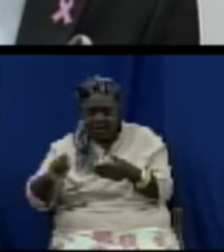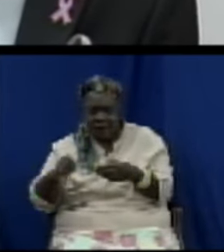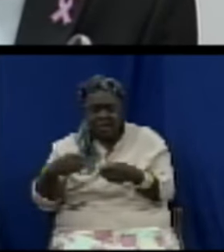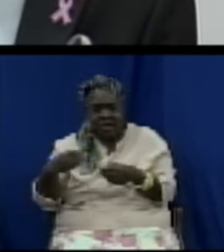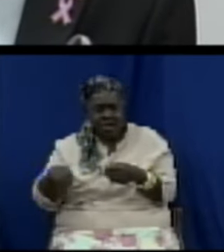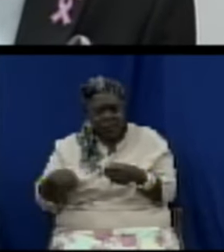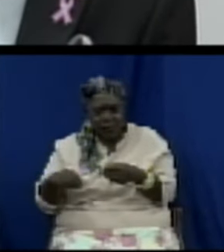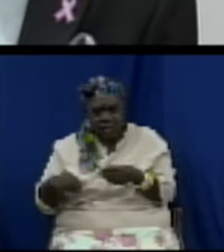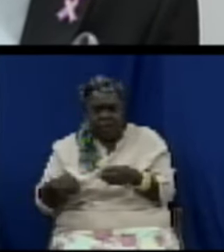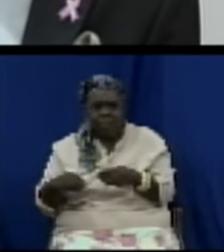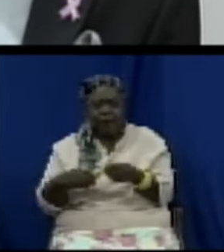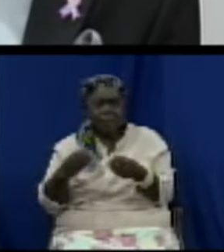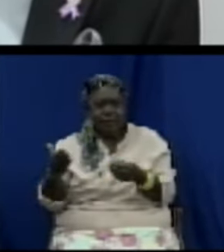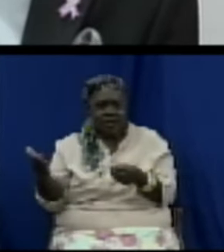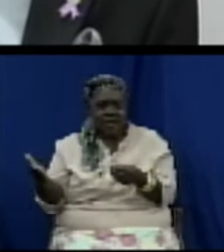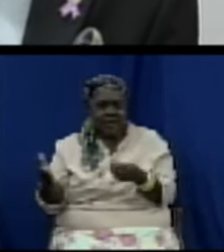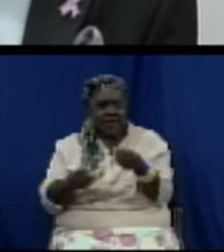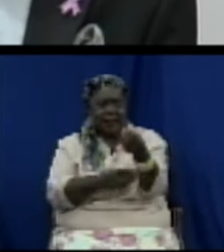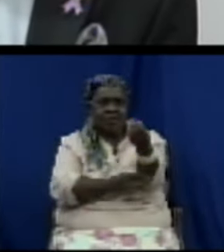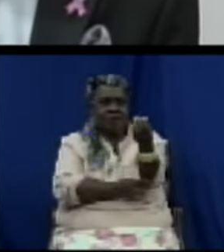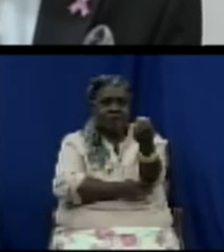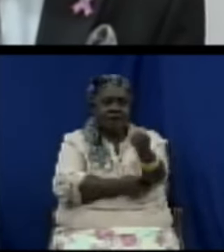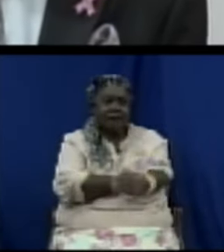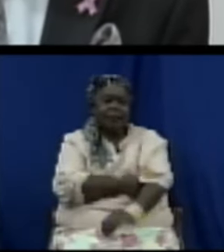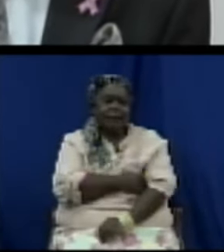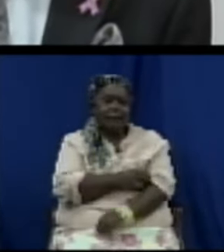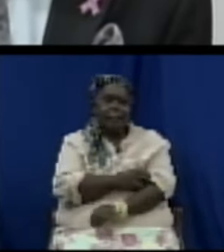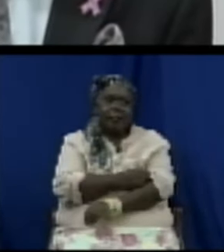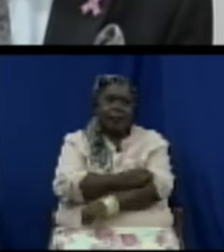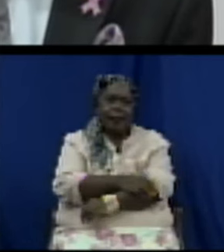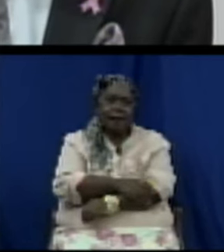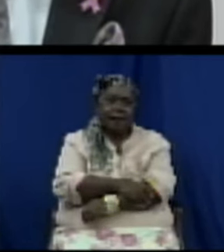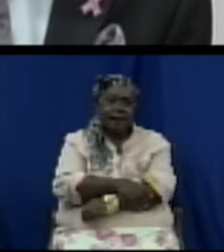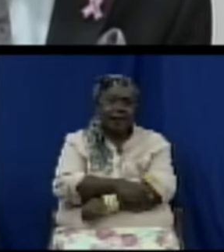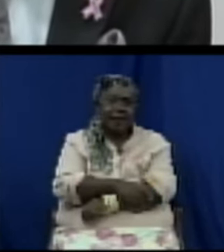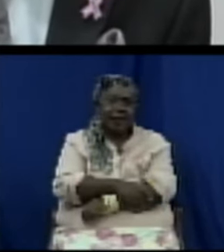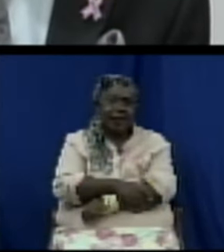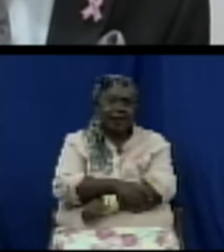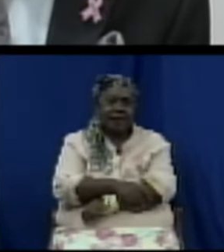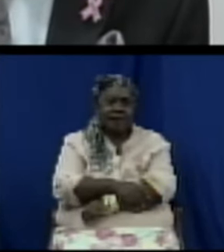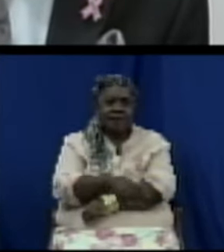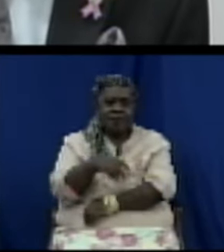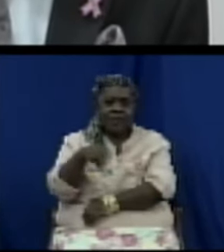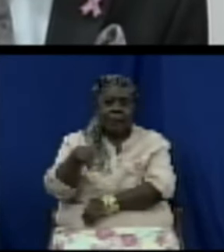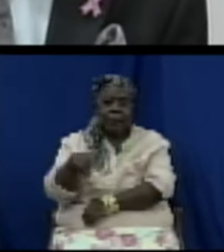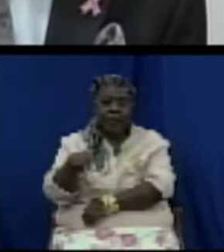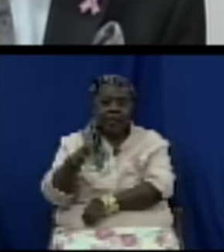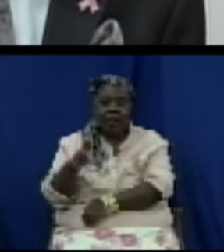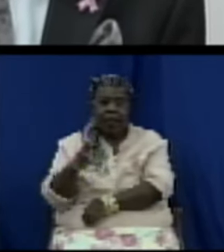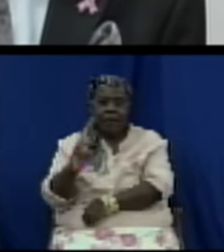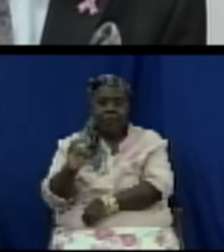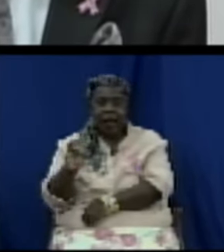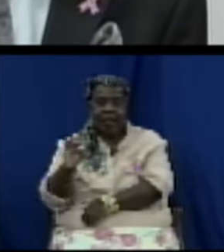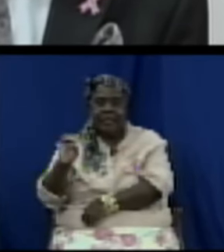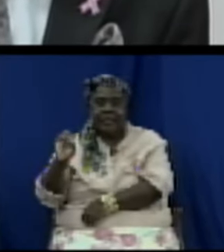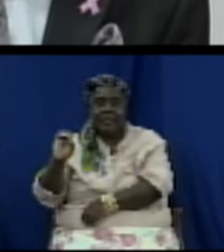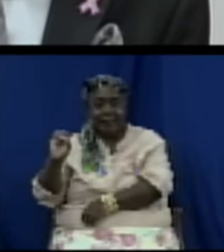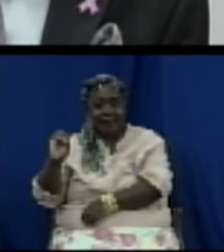going up every day and they do nothing price control officers do not exist